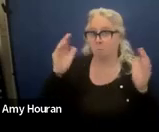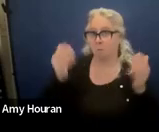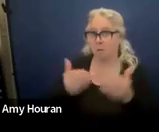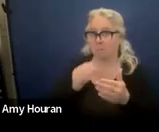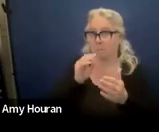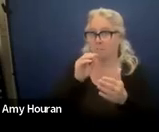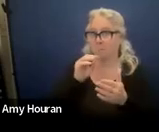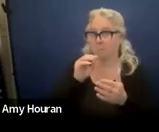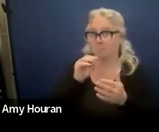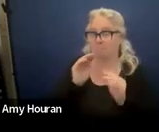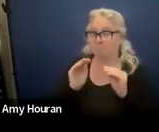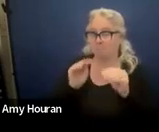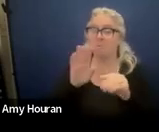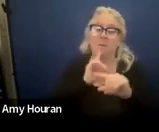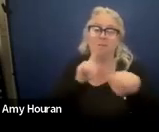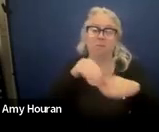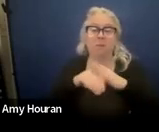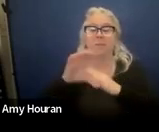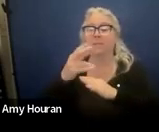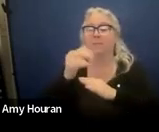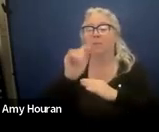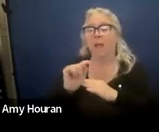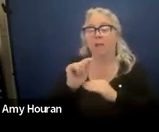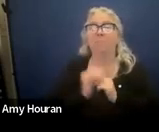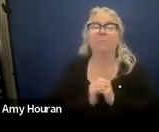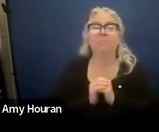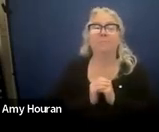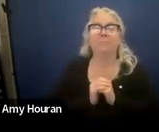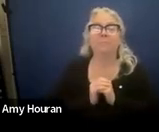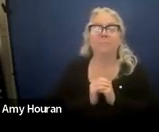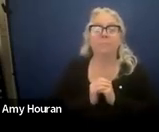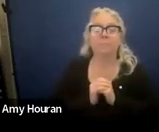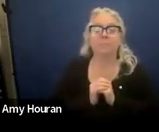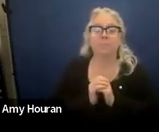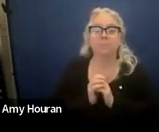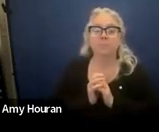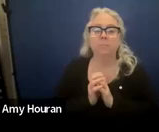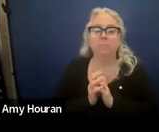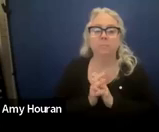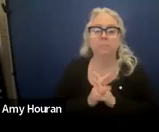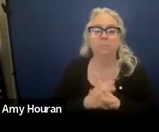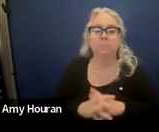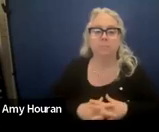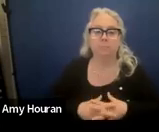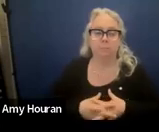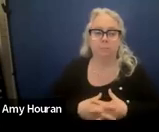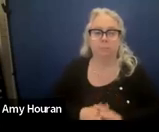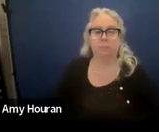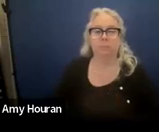put that into the chat box initial consent okay